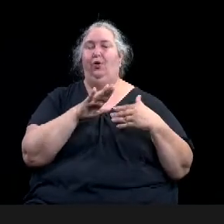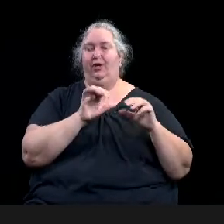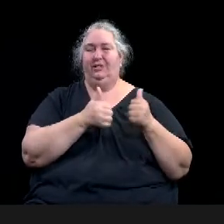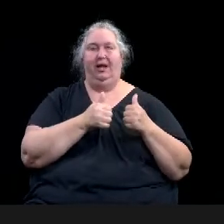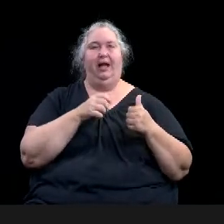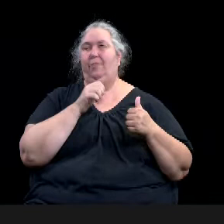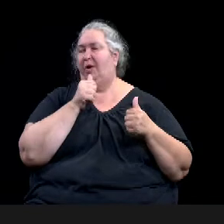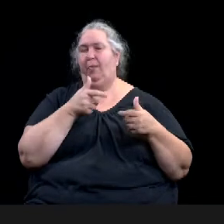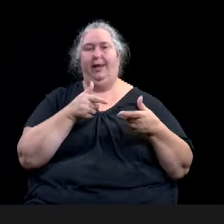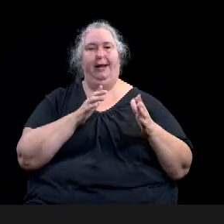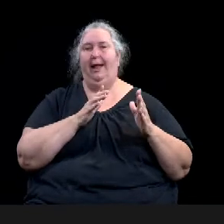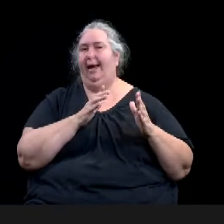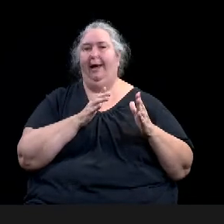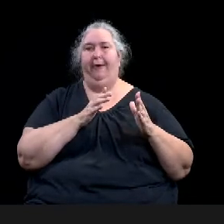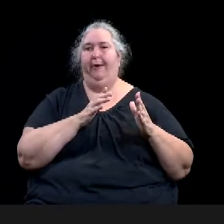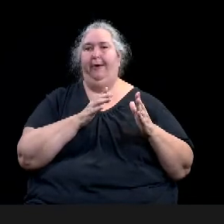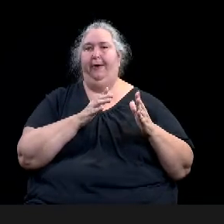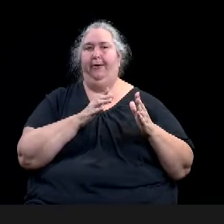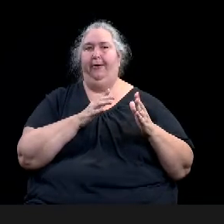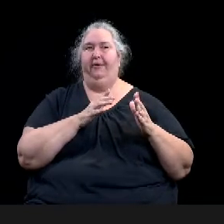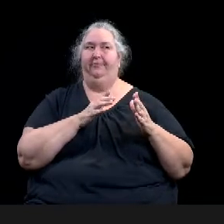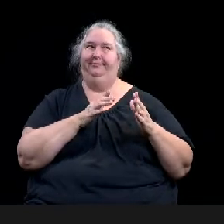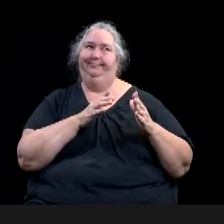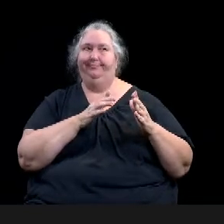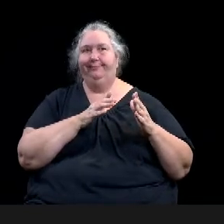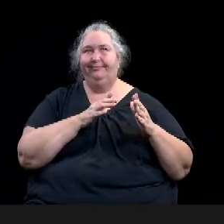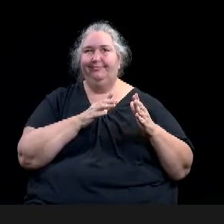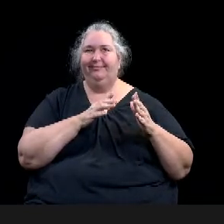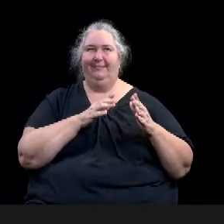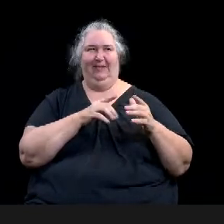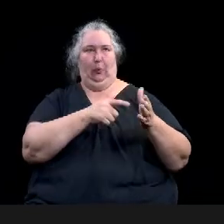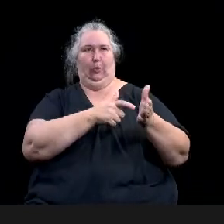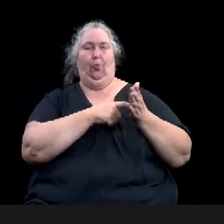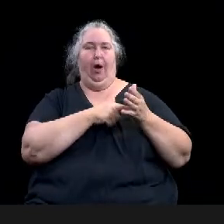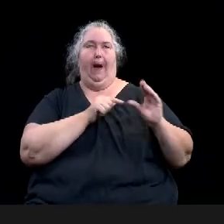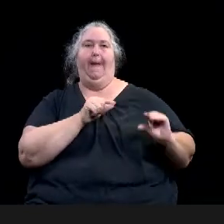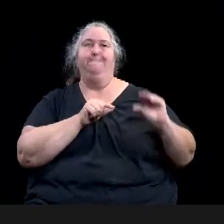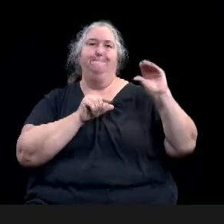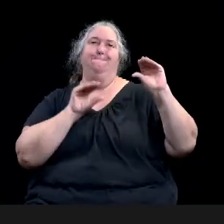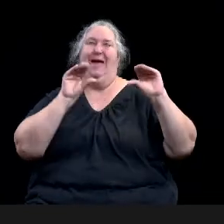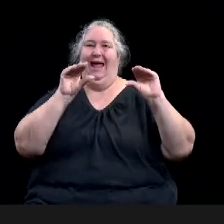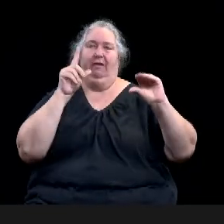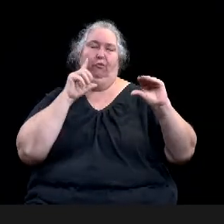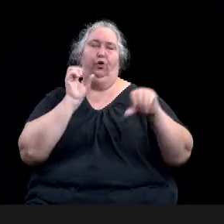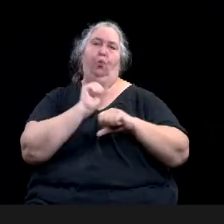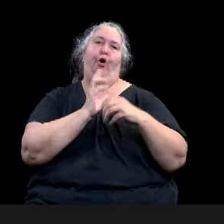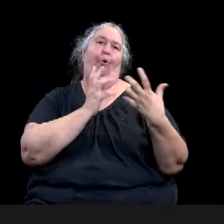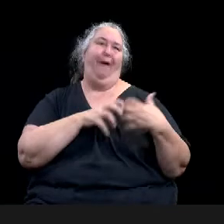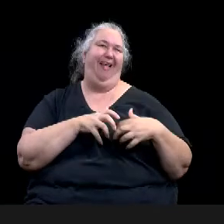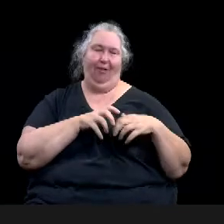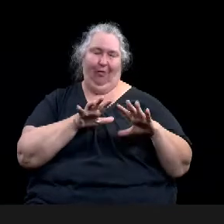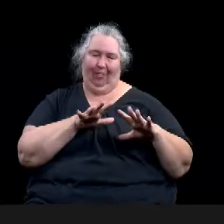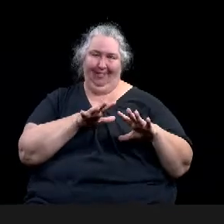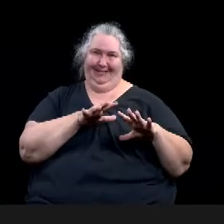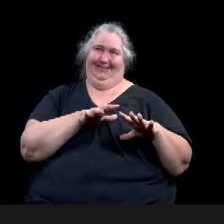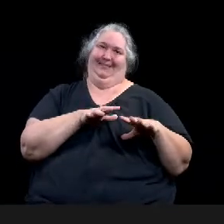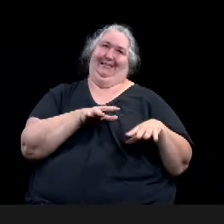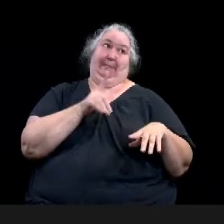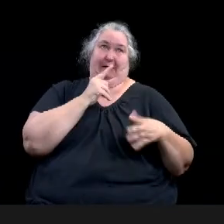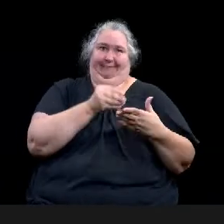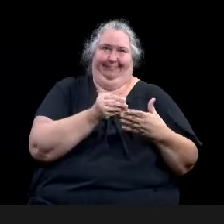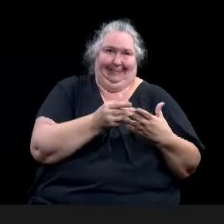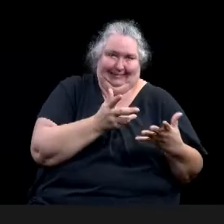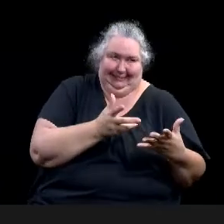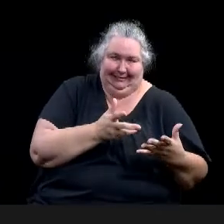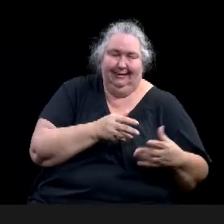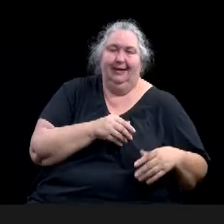So on this slide and the following, there's just a review of some of the cities that we looked at, and, uh, just so you have